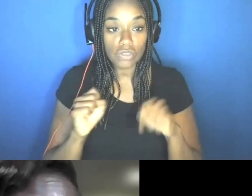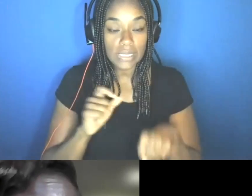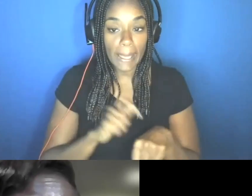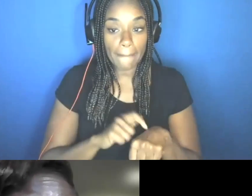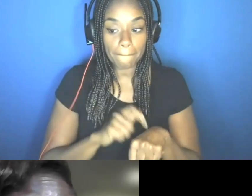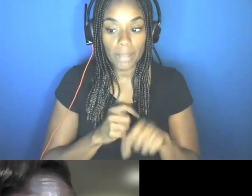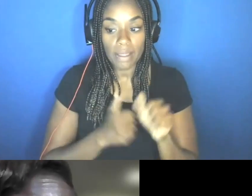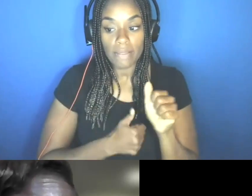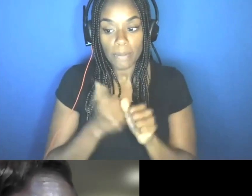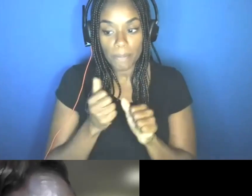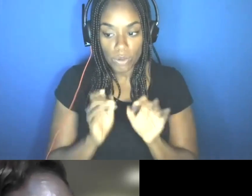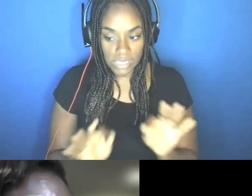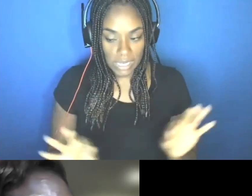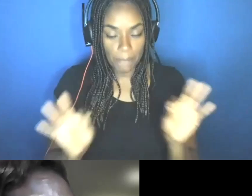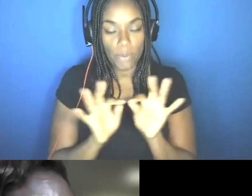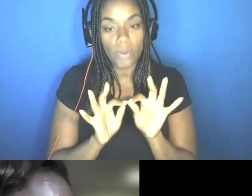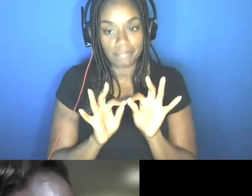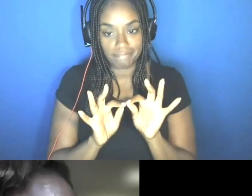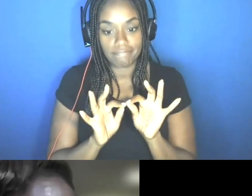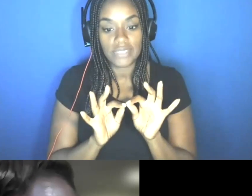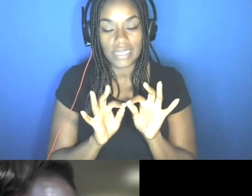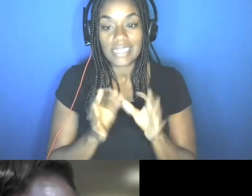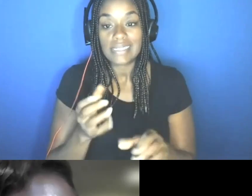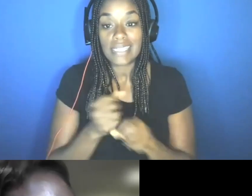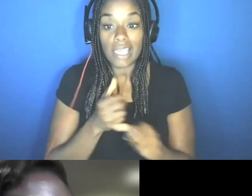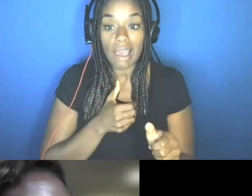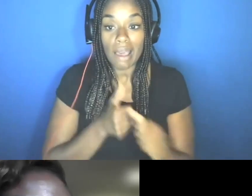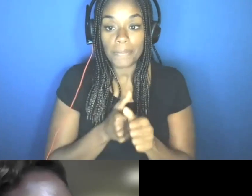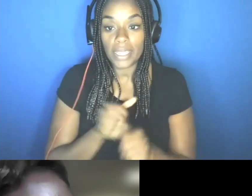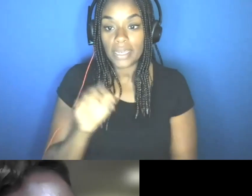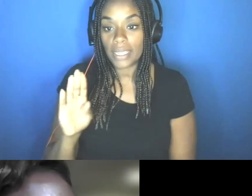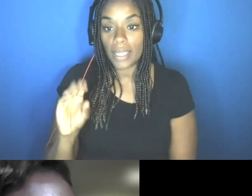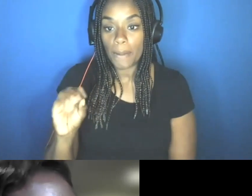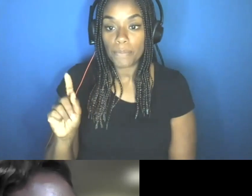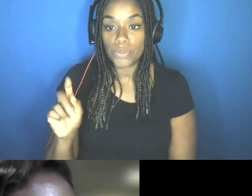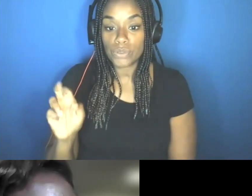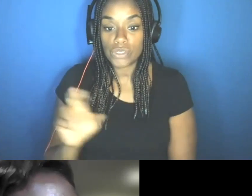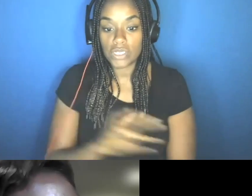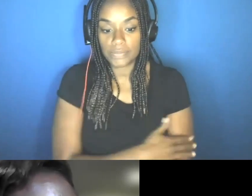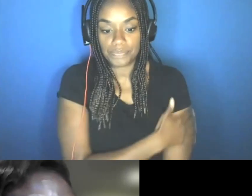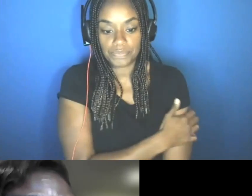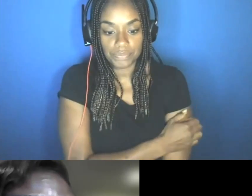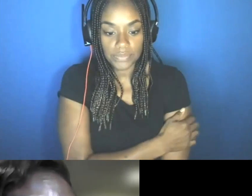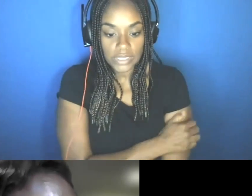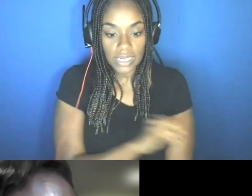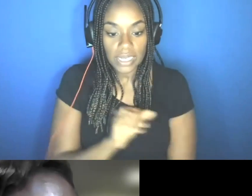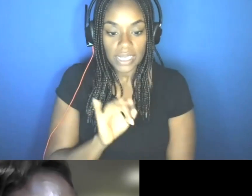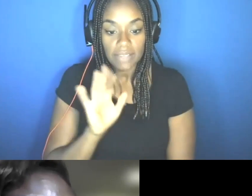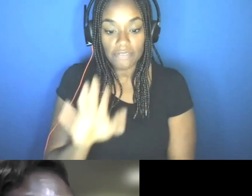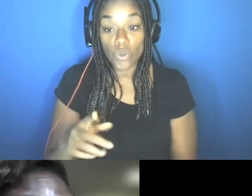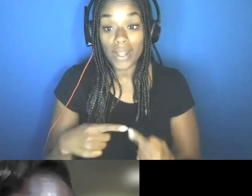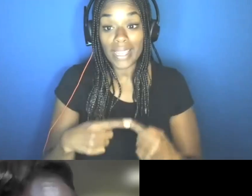most important thing you can do right now is get your updated booster. If your enemy is not giving up, then you should not give